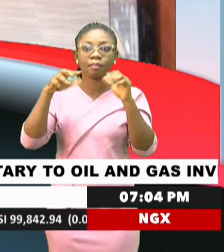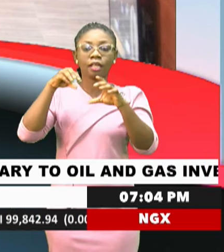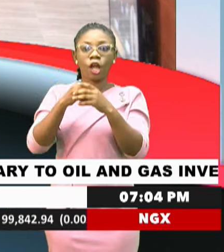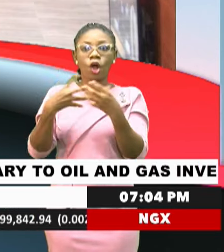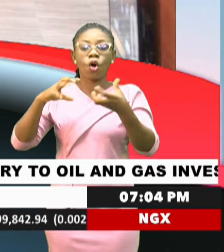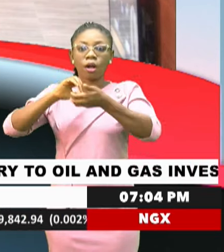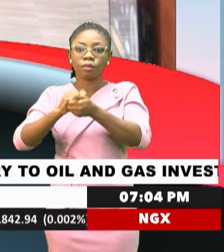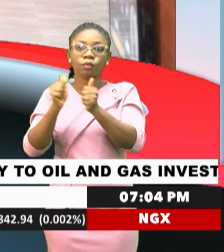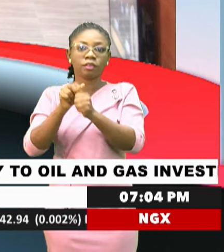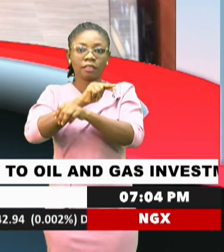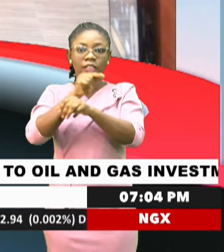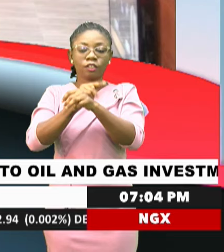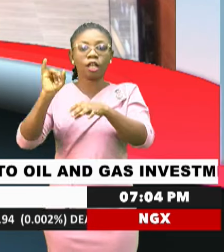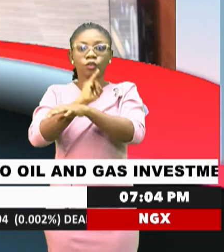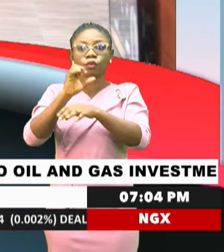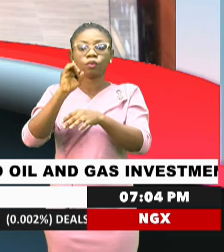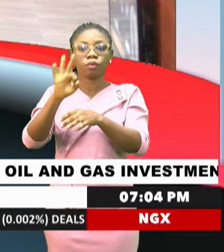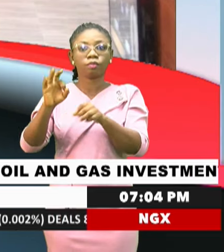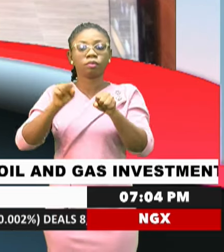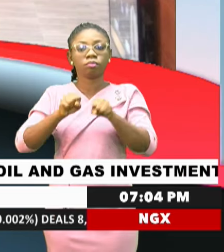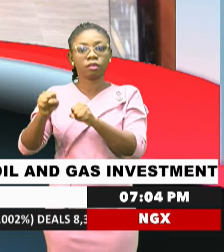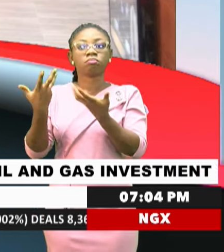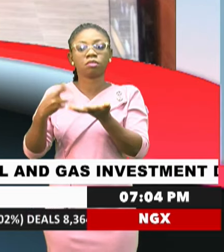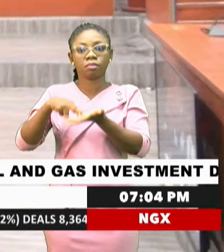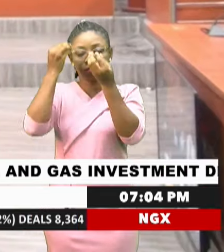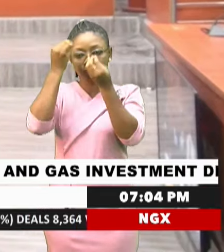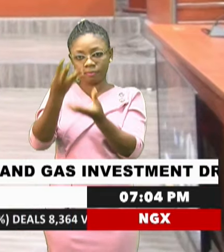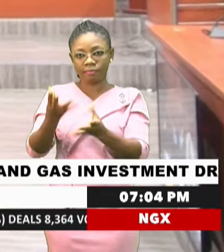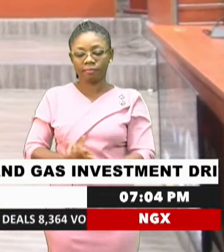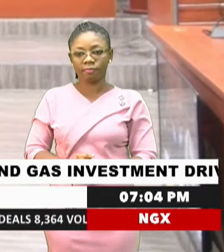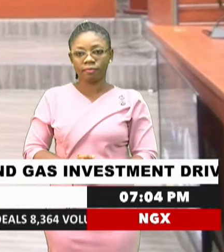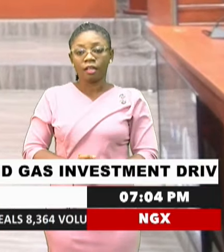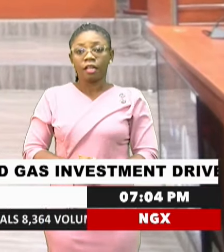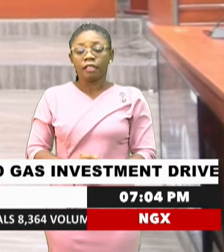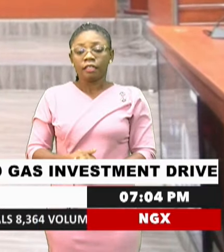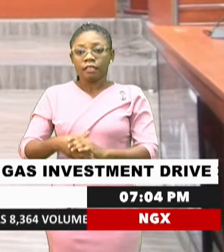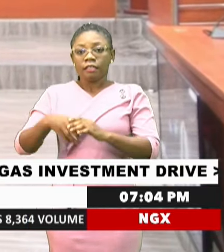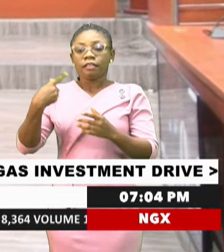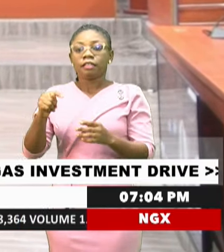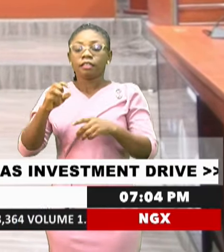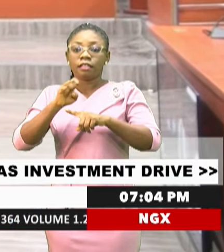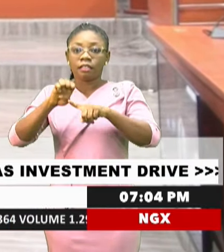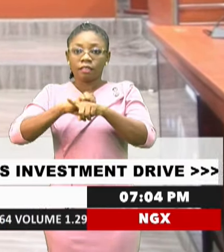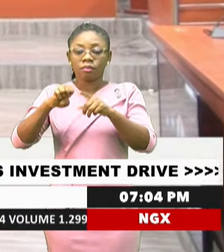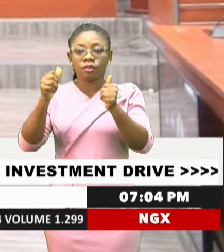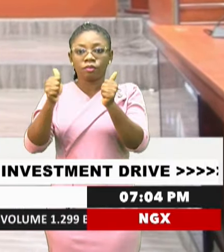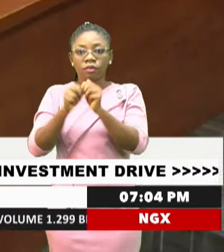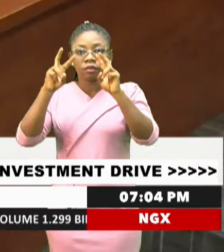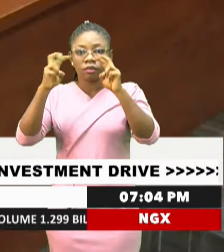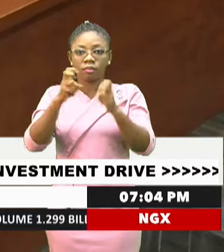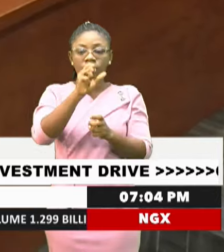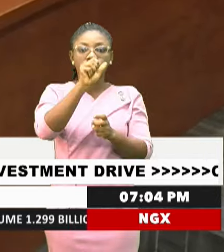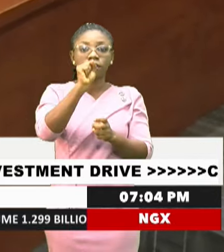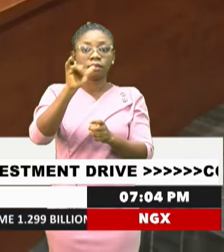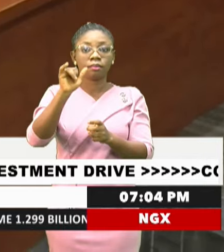Relations and other organizations. Hamon Jabani reports. The engagement with the theme, Symmetrical National Security